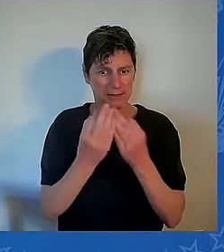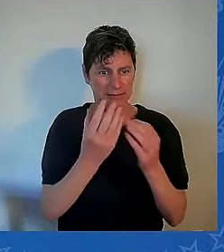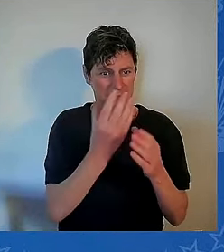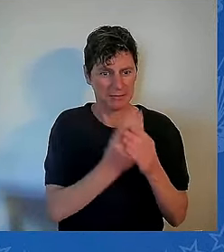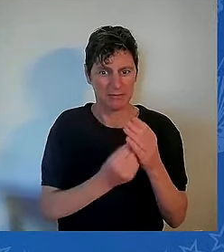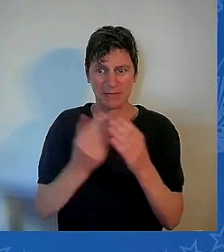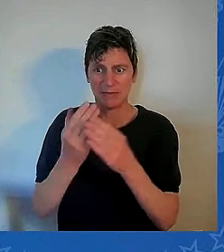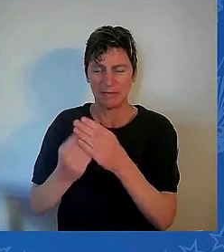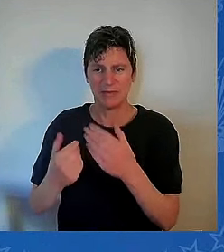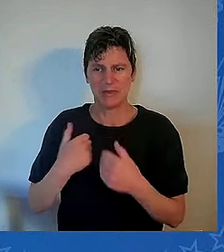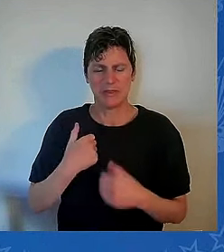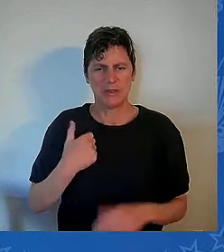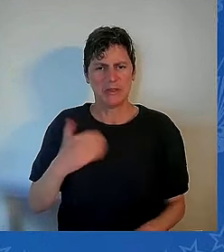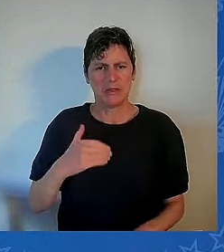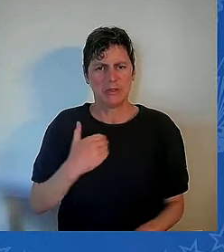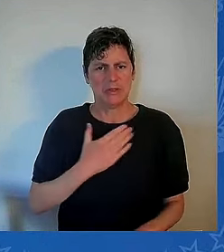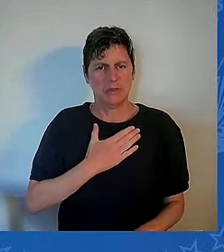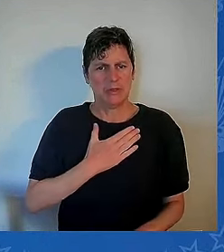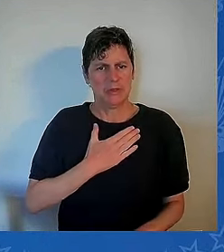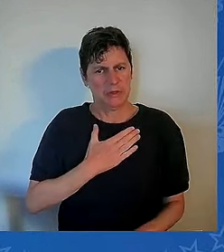Then. Then.